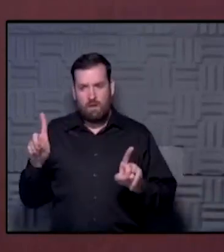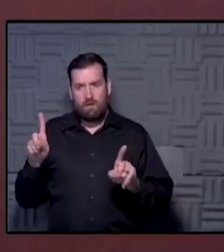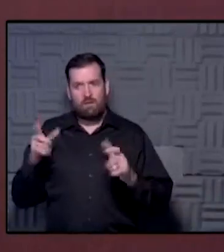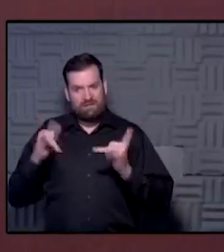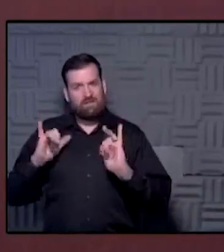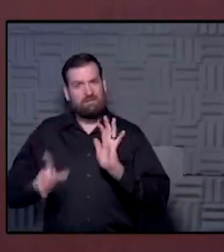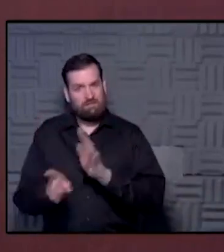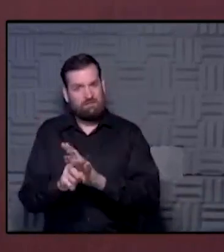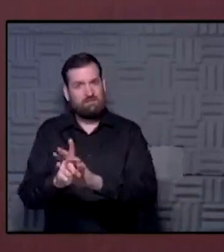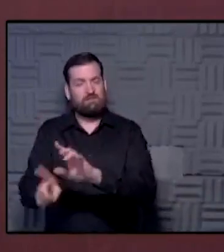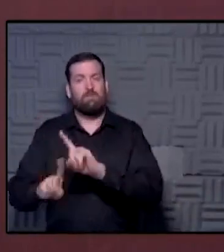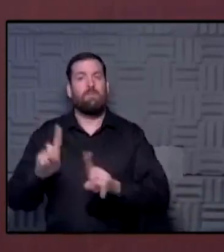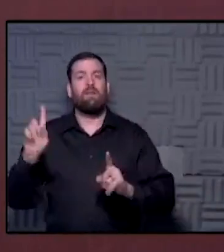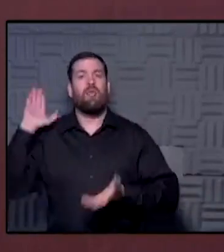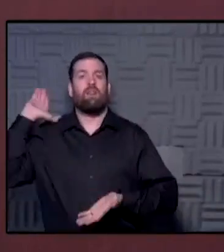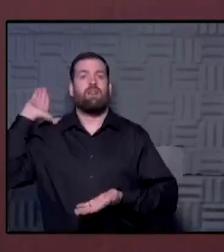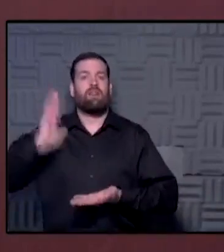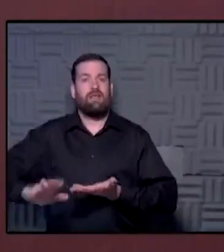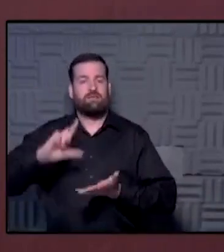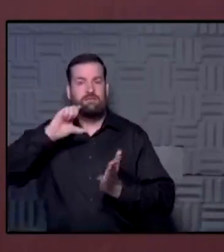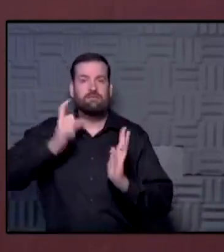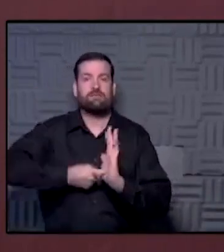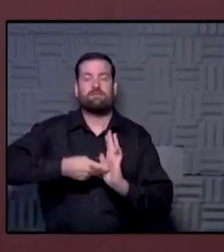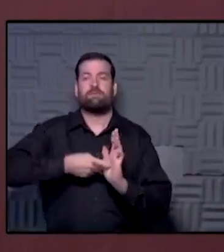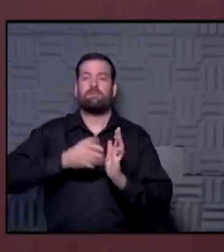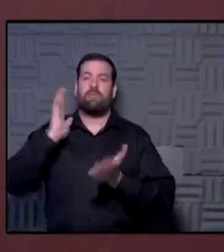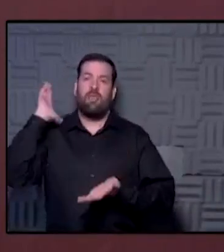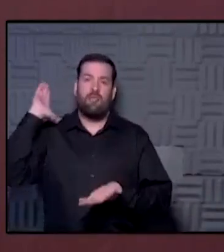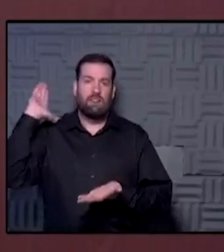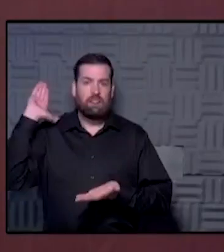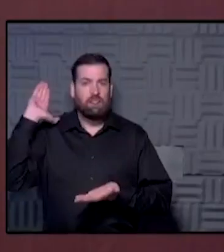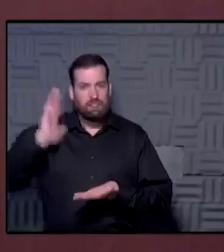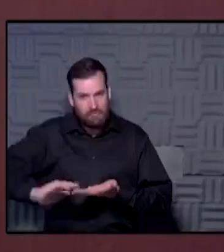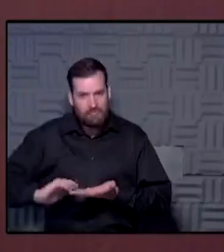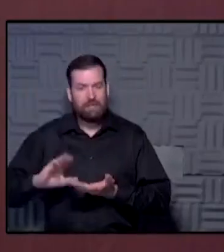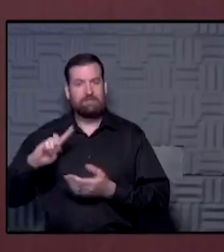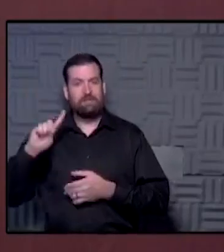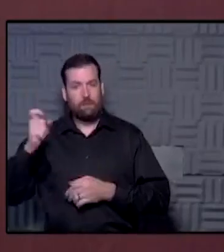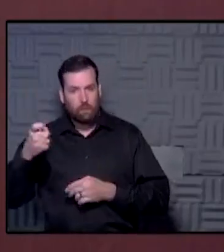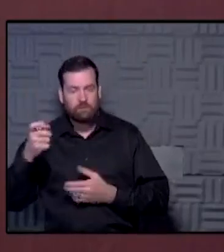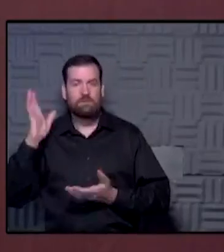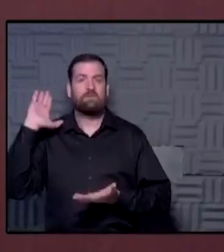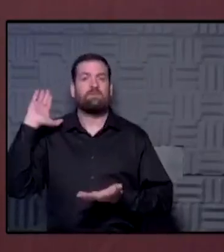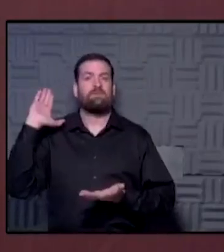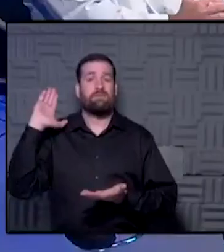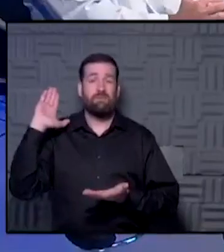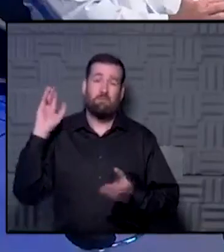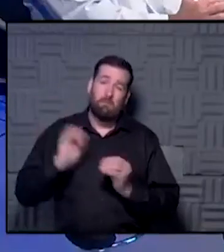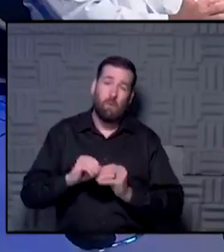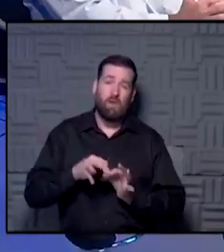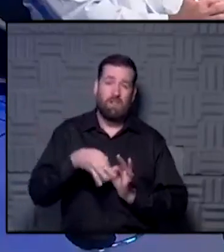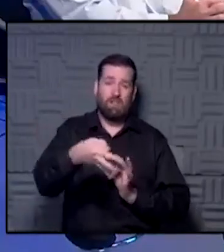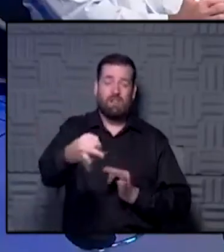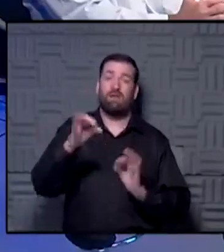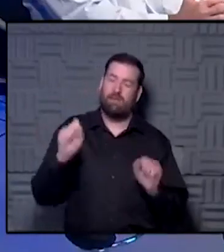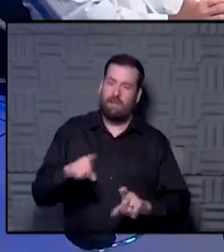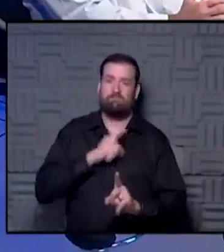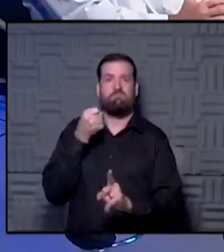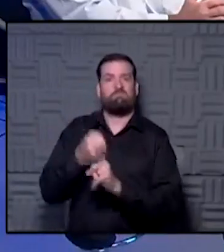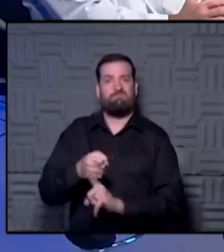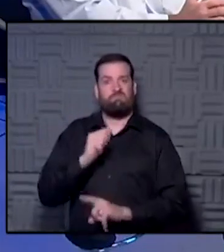led to a decrease in diagnosis, delayed diagnosis. And I think that could really have a major impact on our cancer patients. Yeah, indeed.